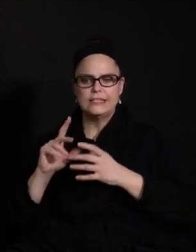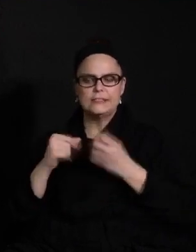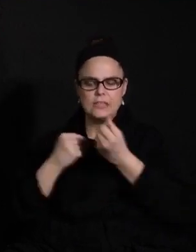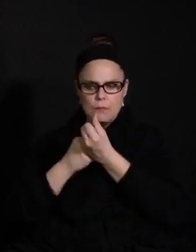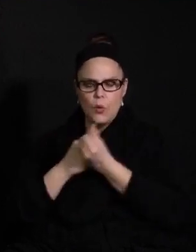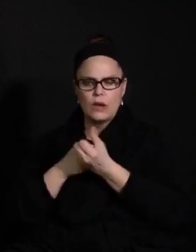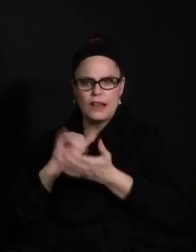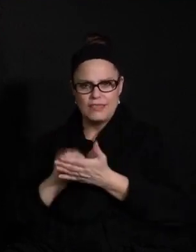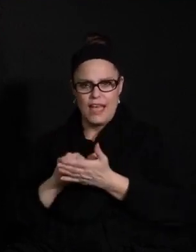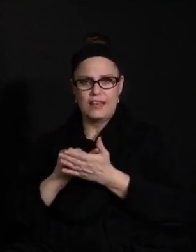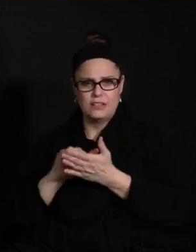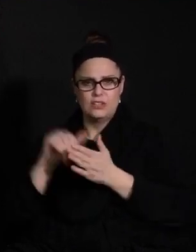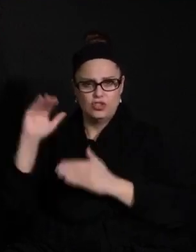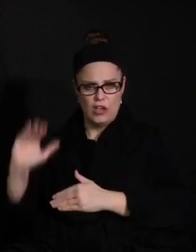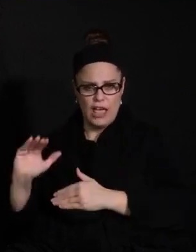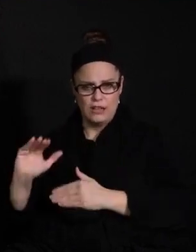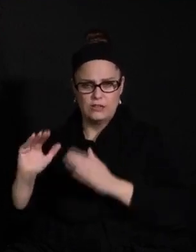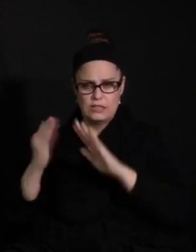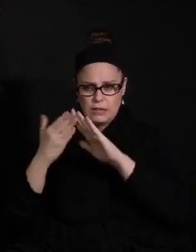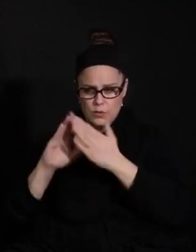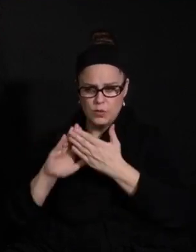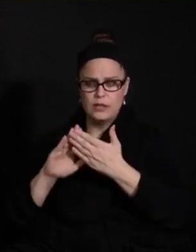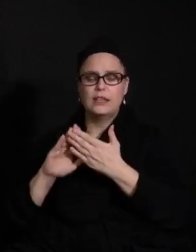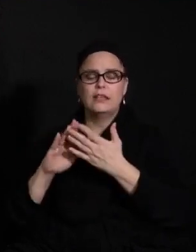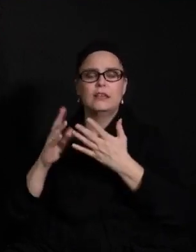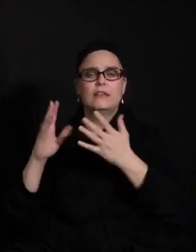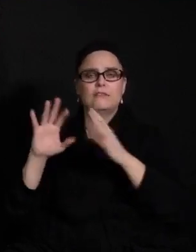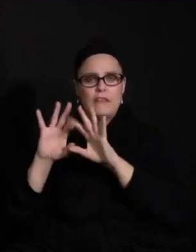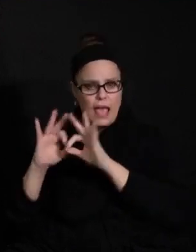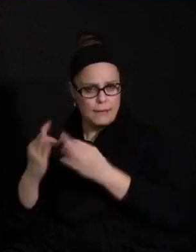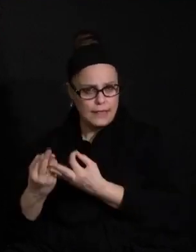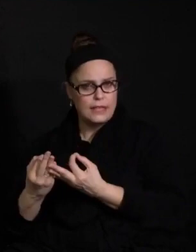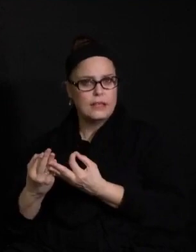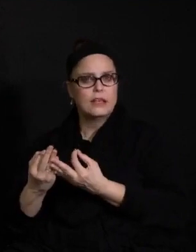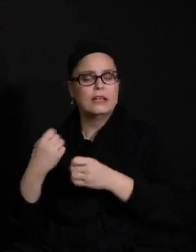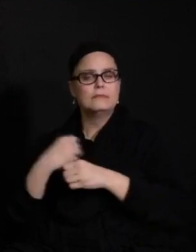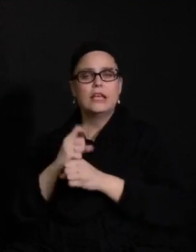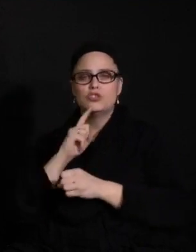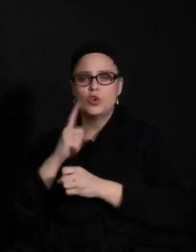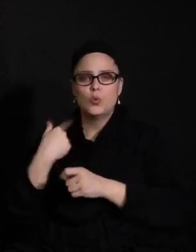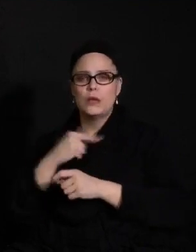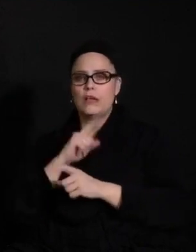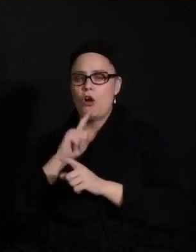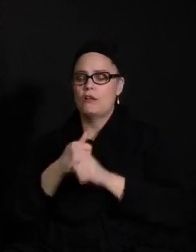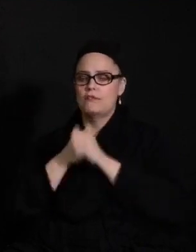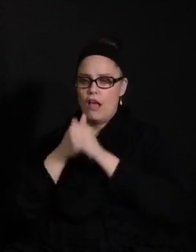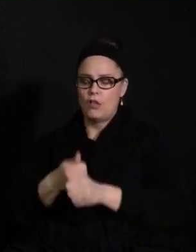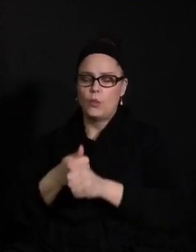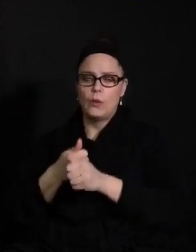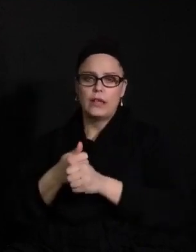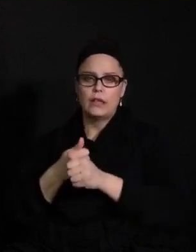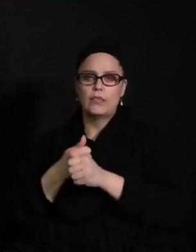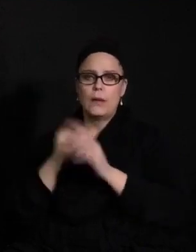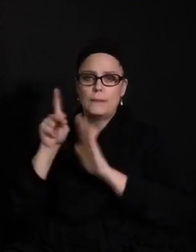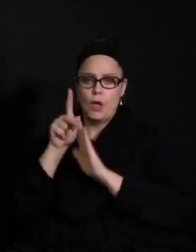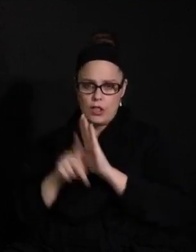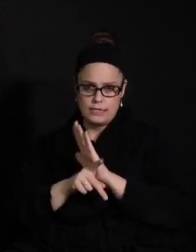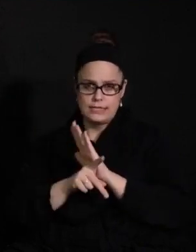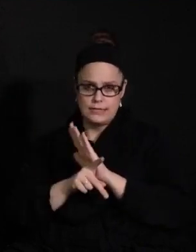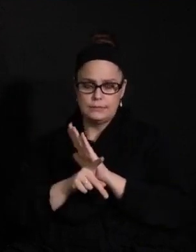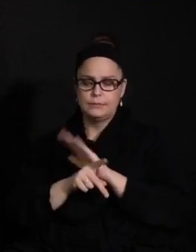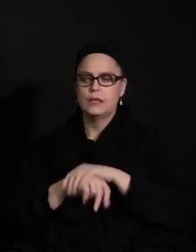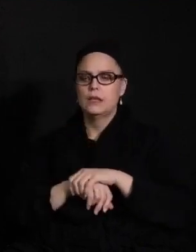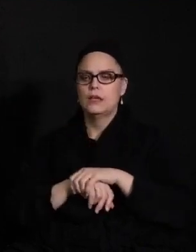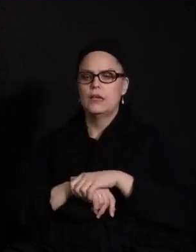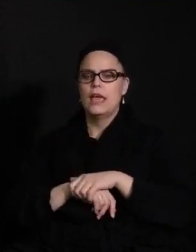teachers, families, support staff at school and make sure that we are complying with the mask policy. And then finally, how many SPPS